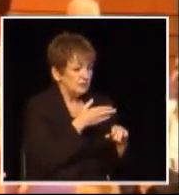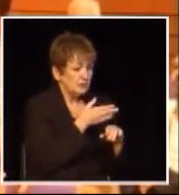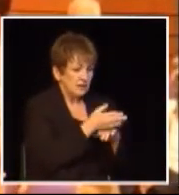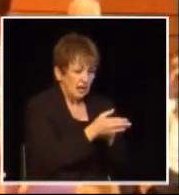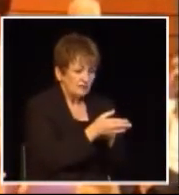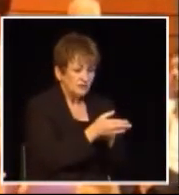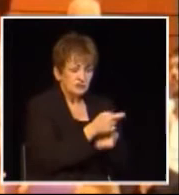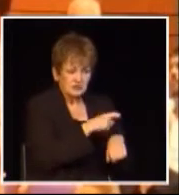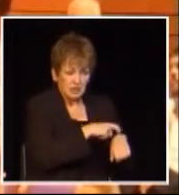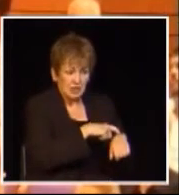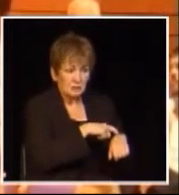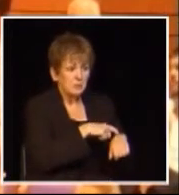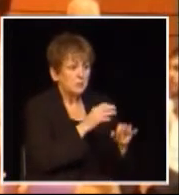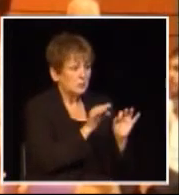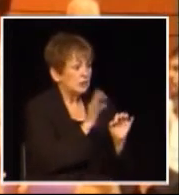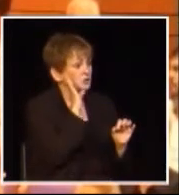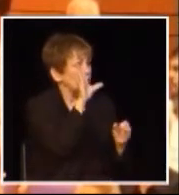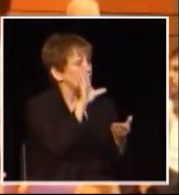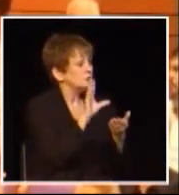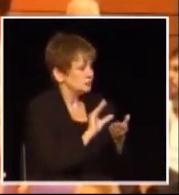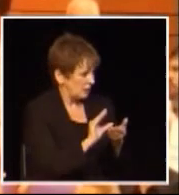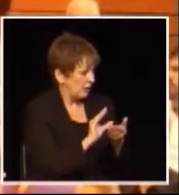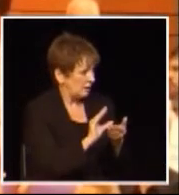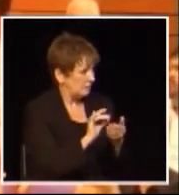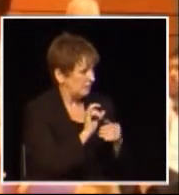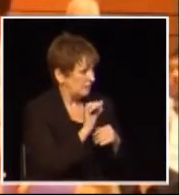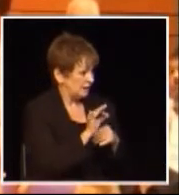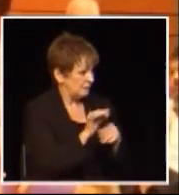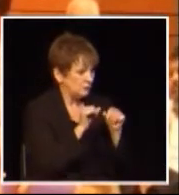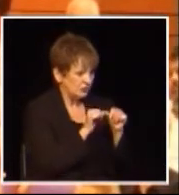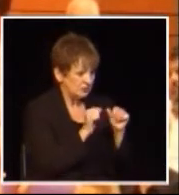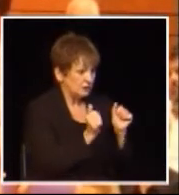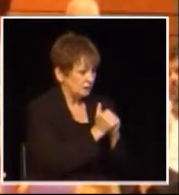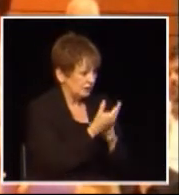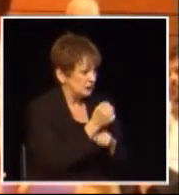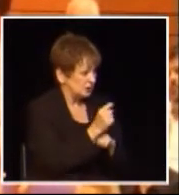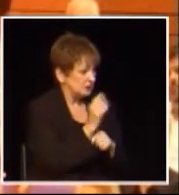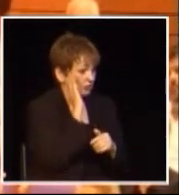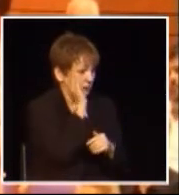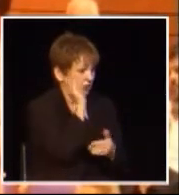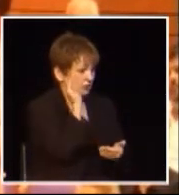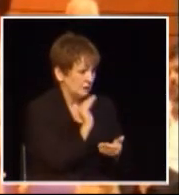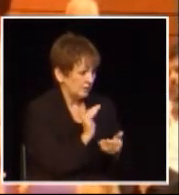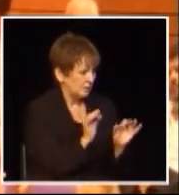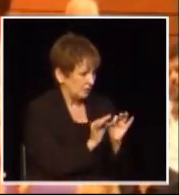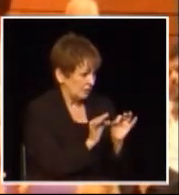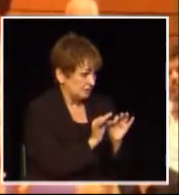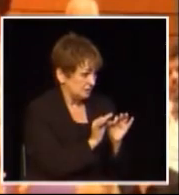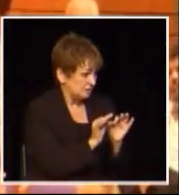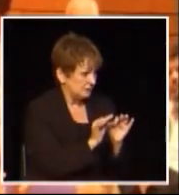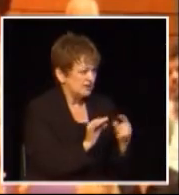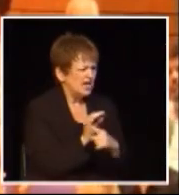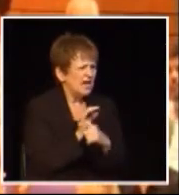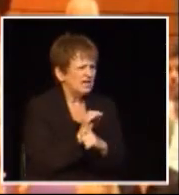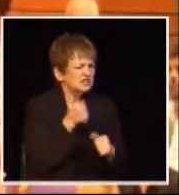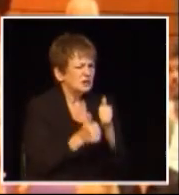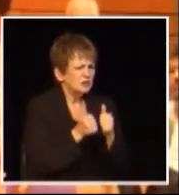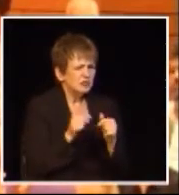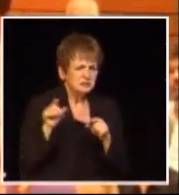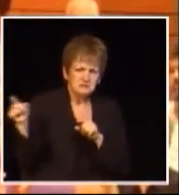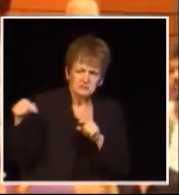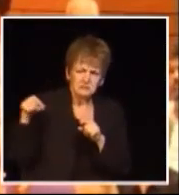that has said that after a certain period of time prices have dropped for the consumers so are you directing the question to one side other or both